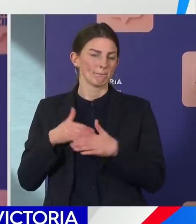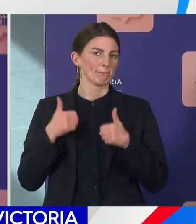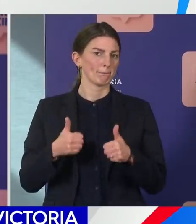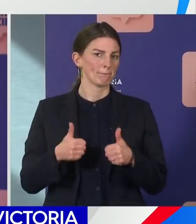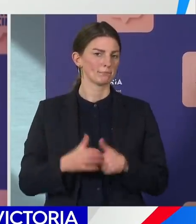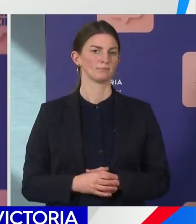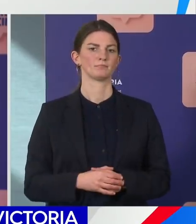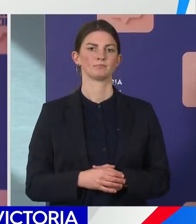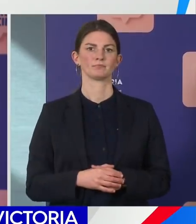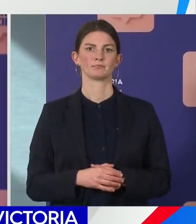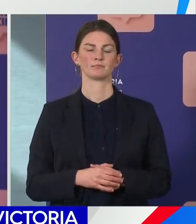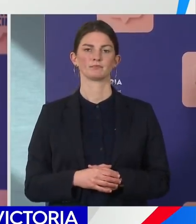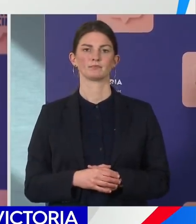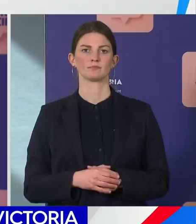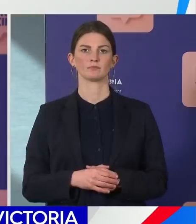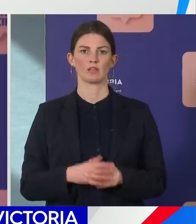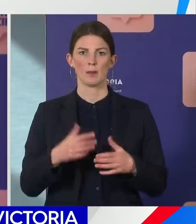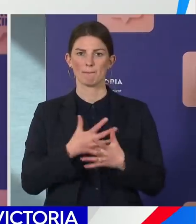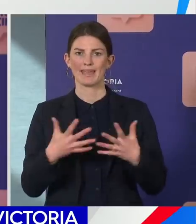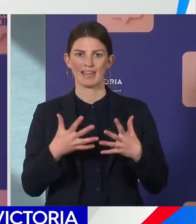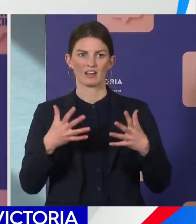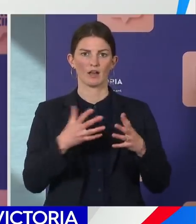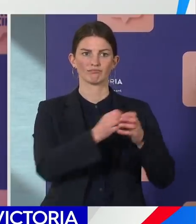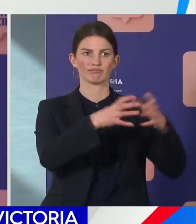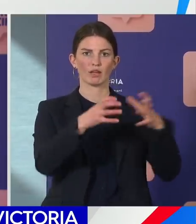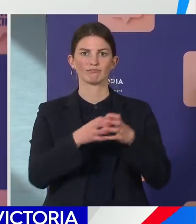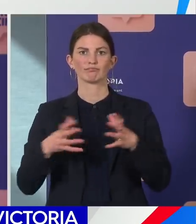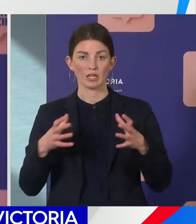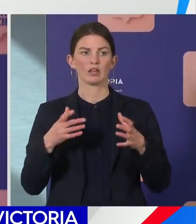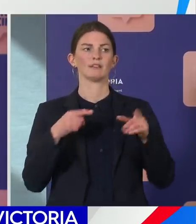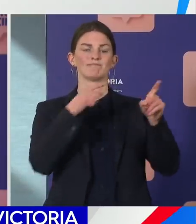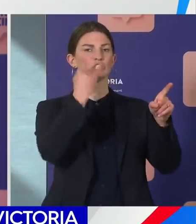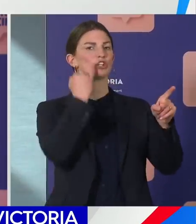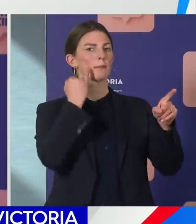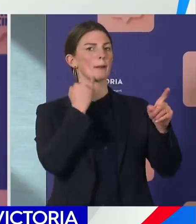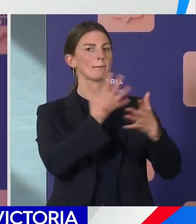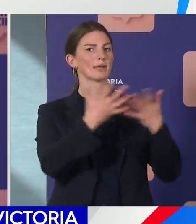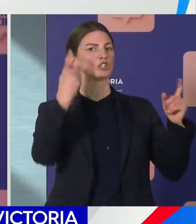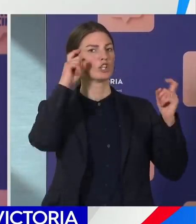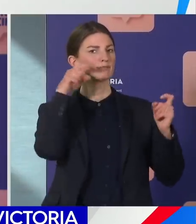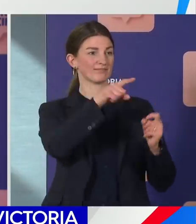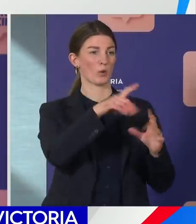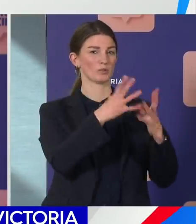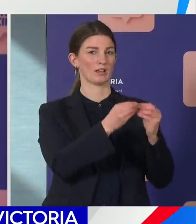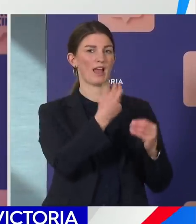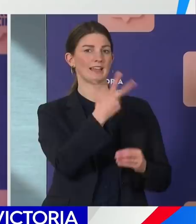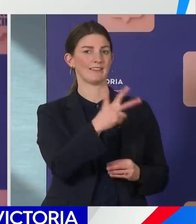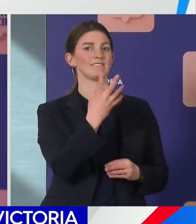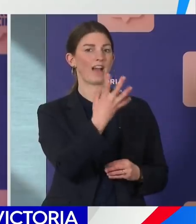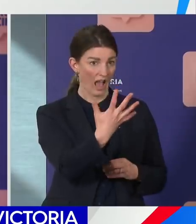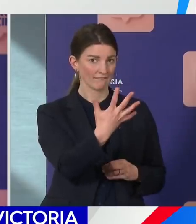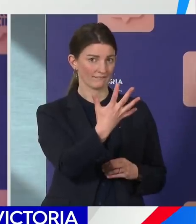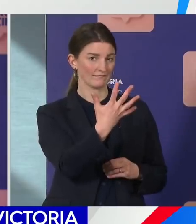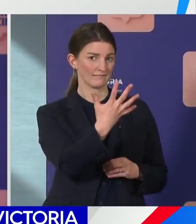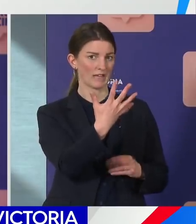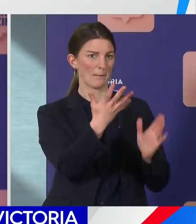In terms of the major clusters that we're working on, Shepparton continues to be a very significant outbreak with 85 positive cases. That's an increase of